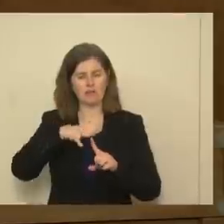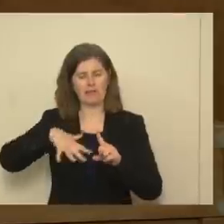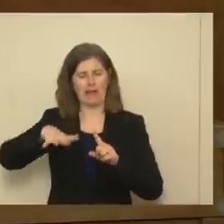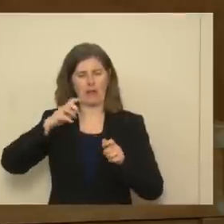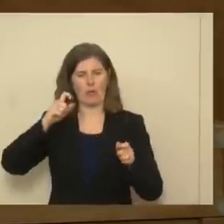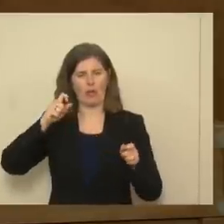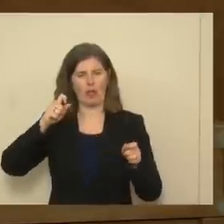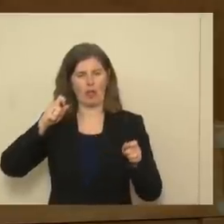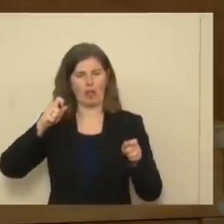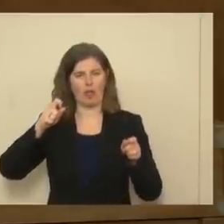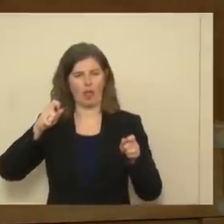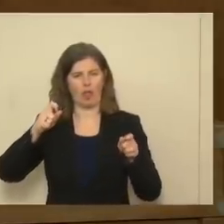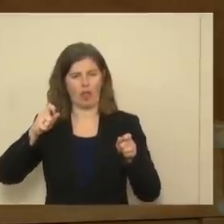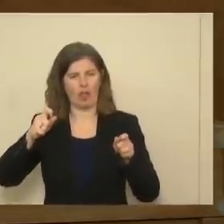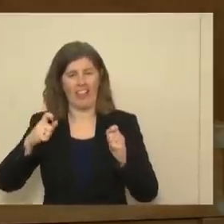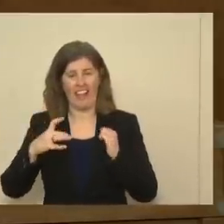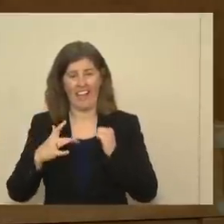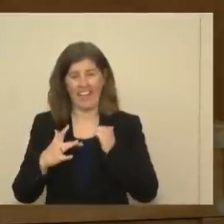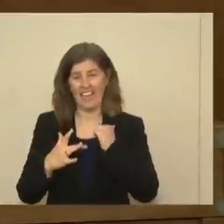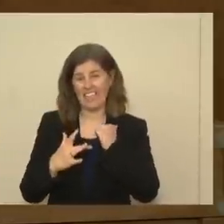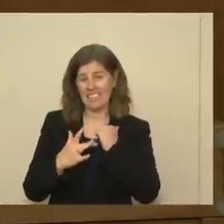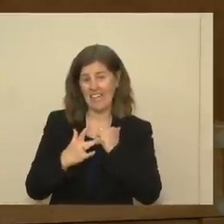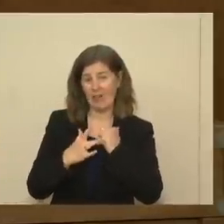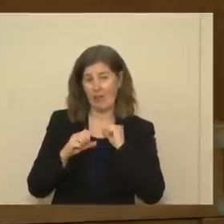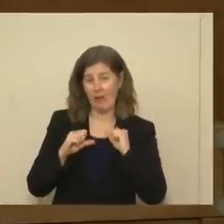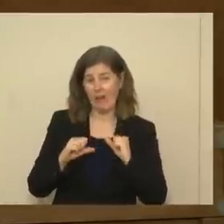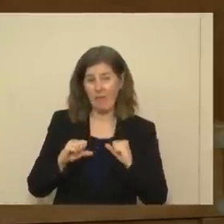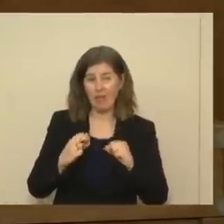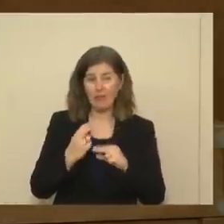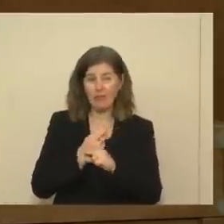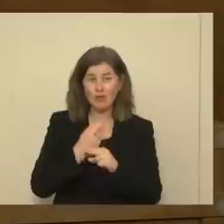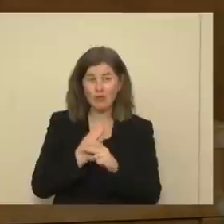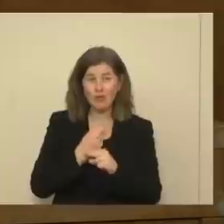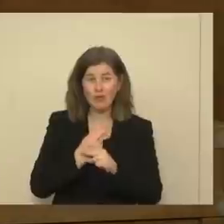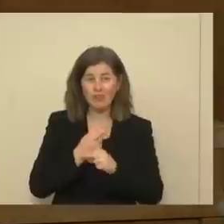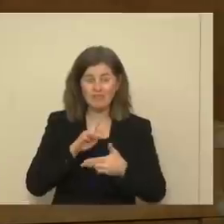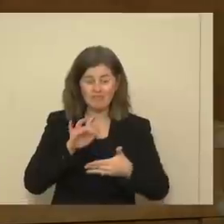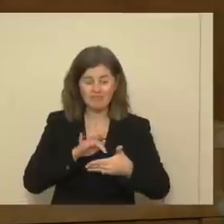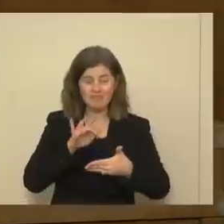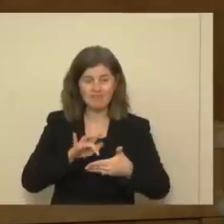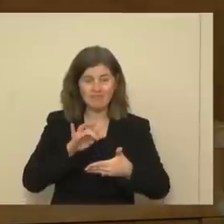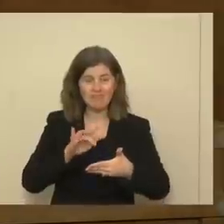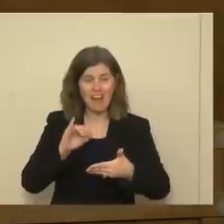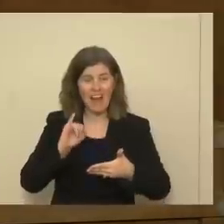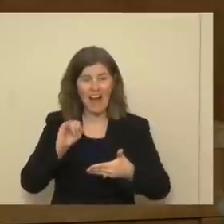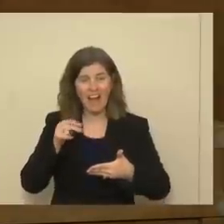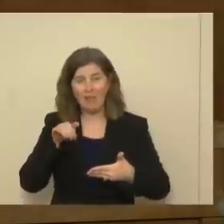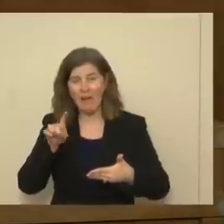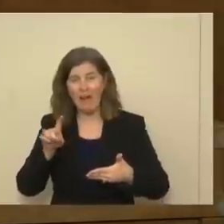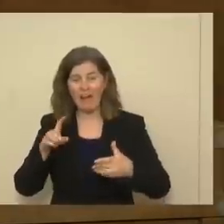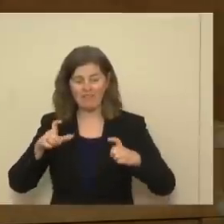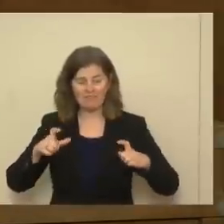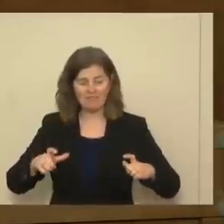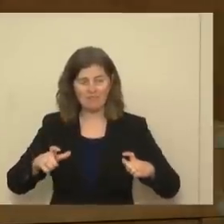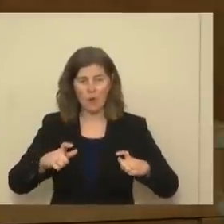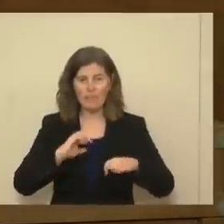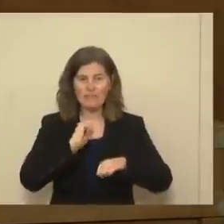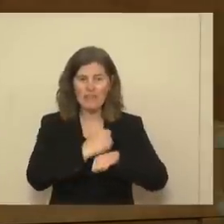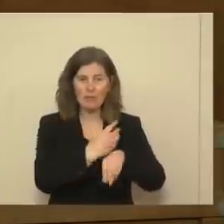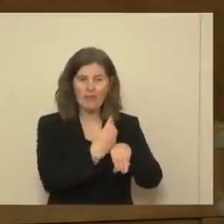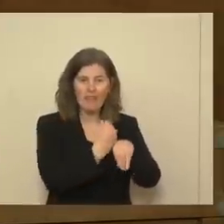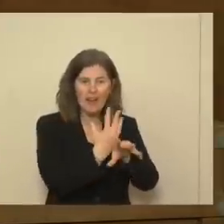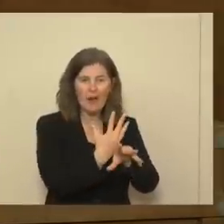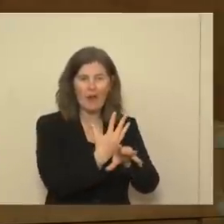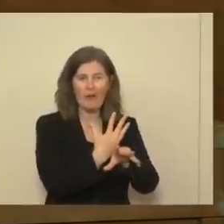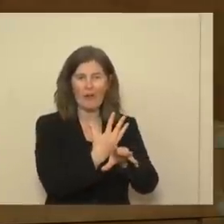but technological ability, ability to use iPads or set up a video visit.